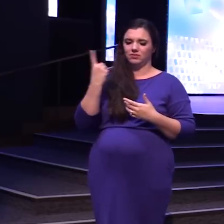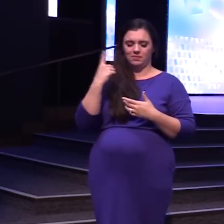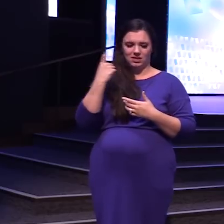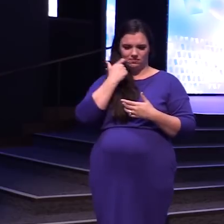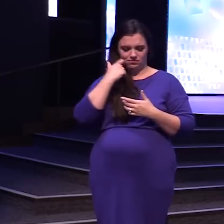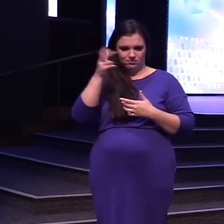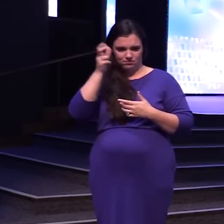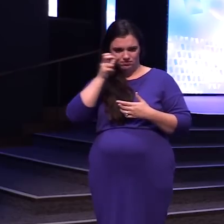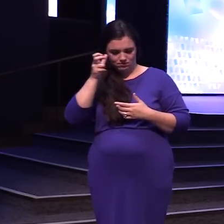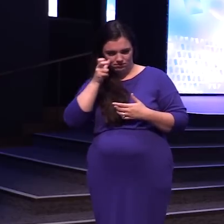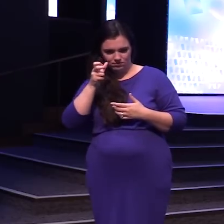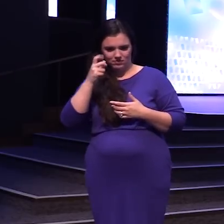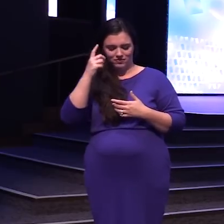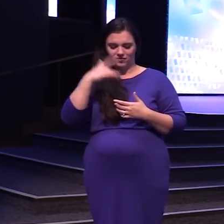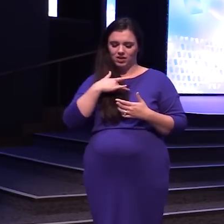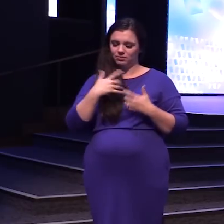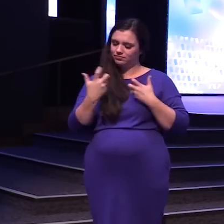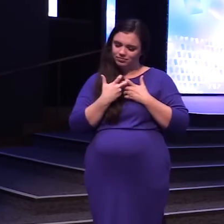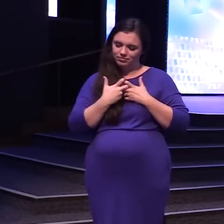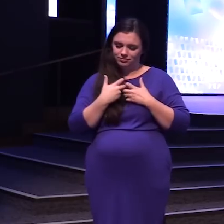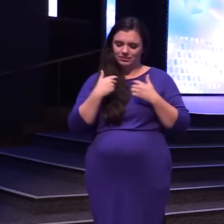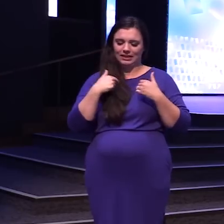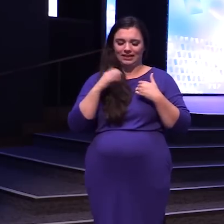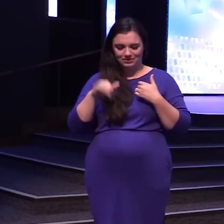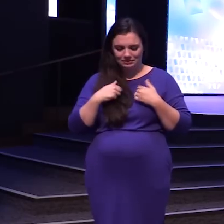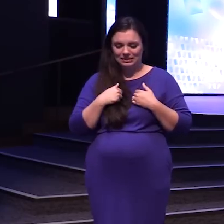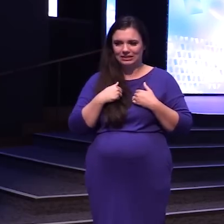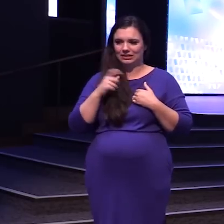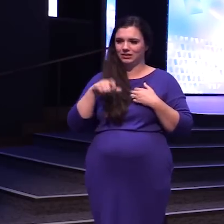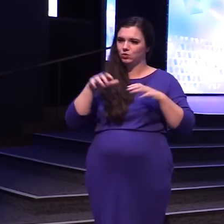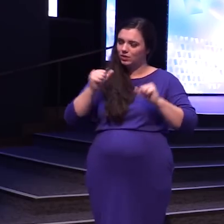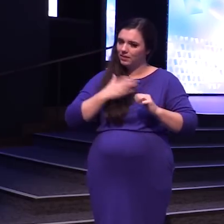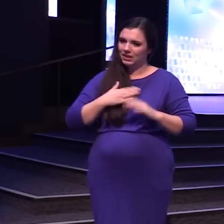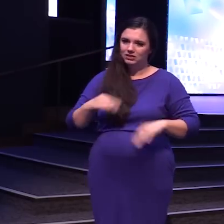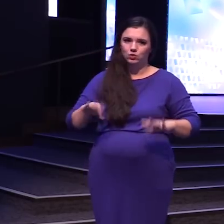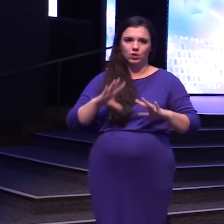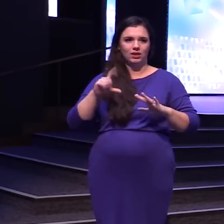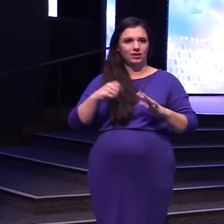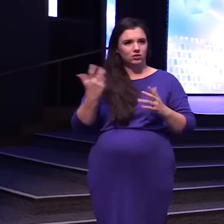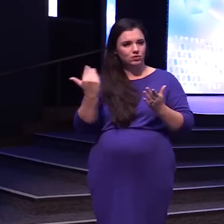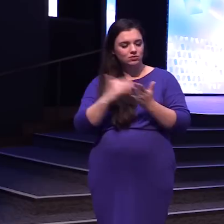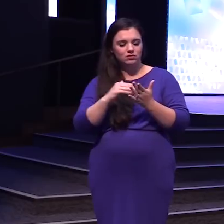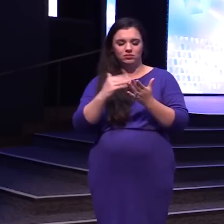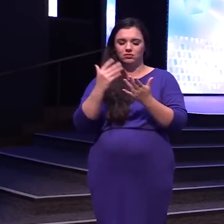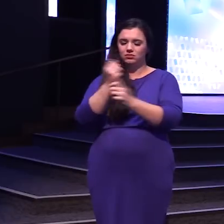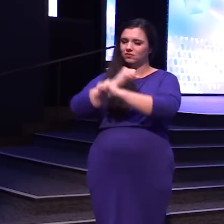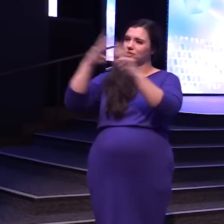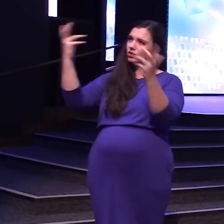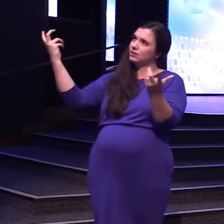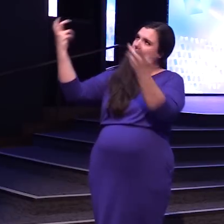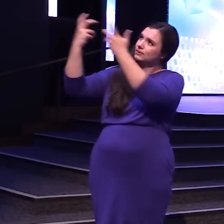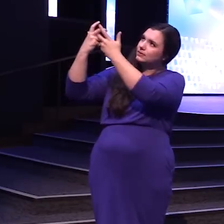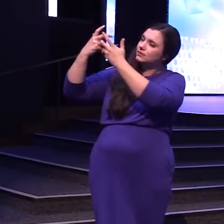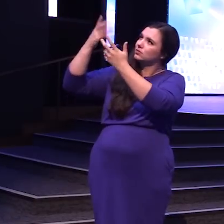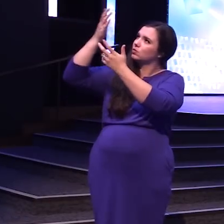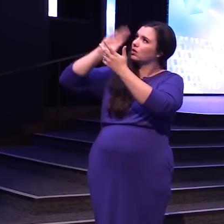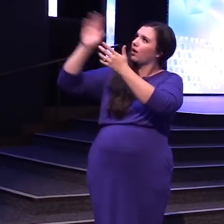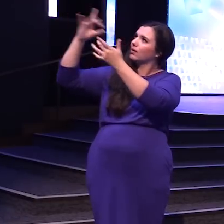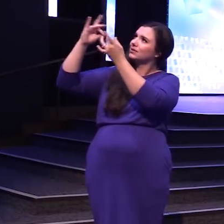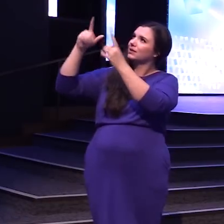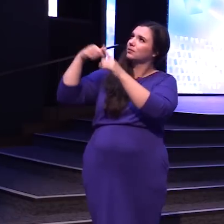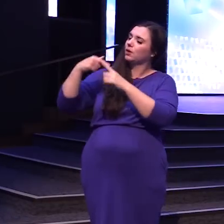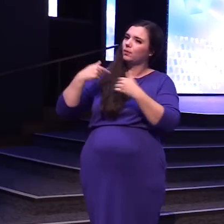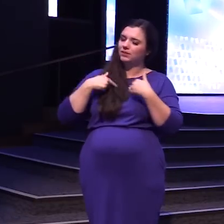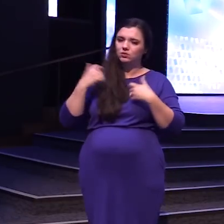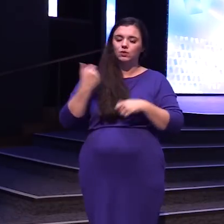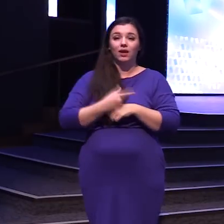Bridget Said Today You Thought Hey That's Me I Need To Claim My Territory I Need To Realign My Vision For What Jesus What God Says About